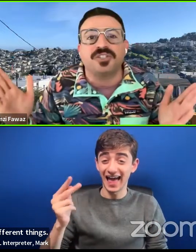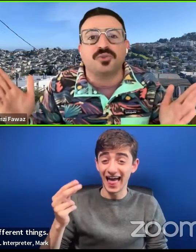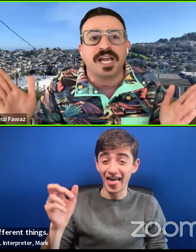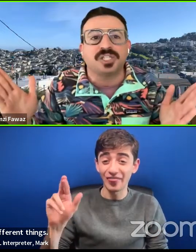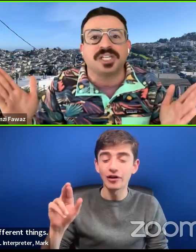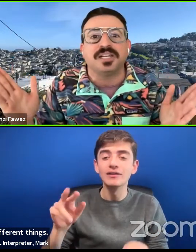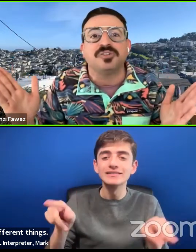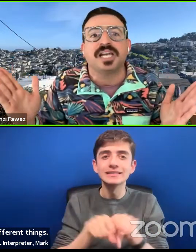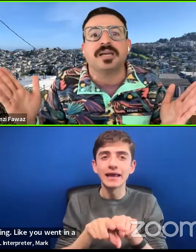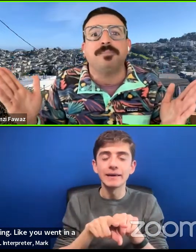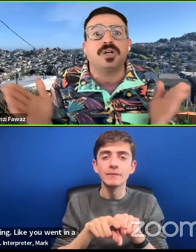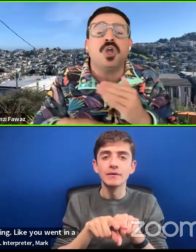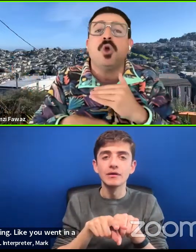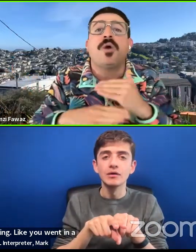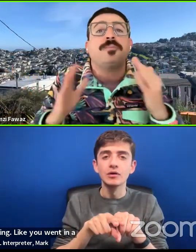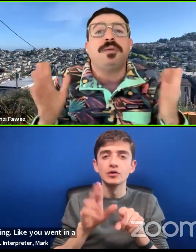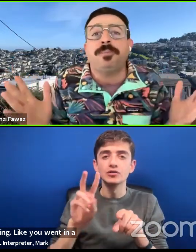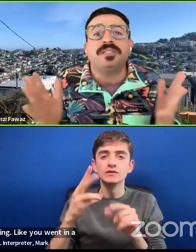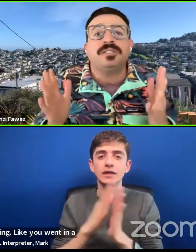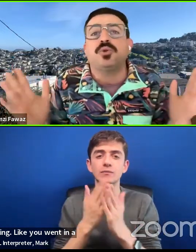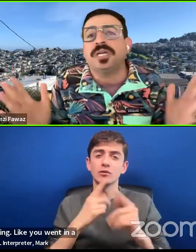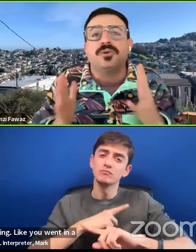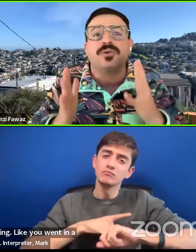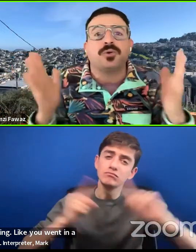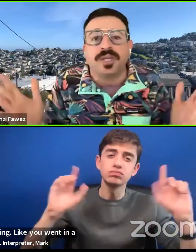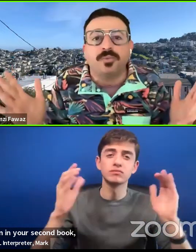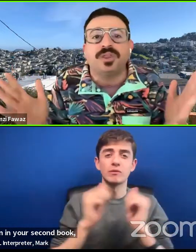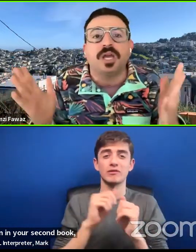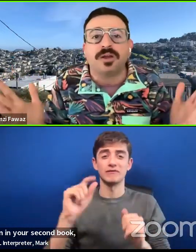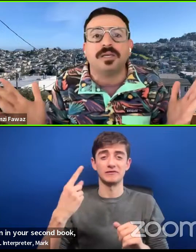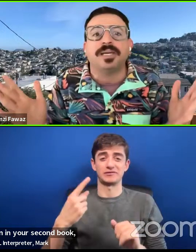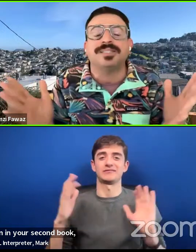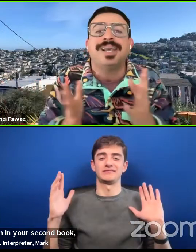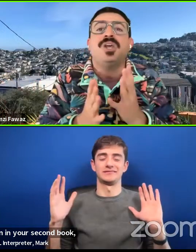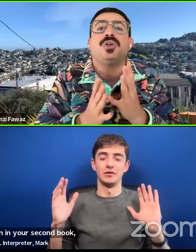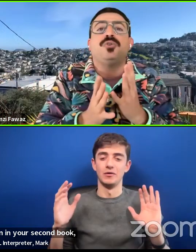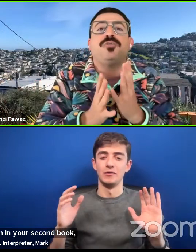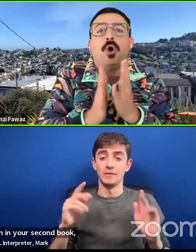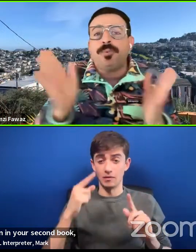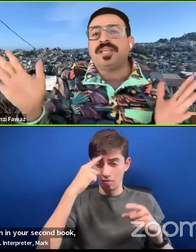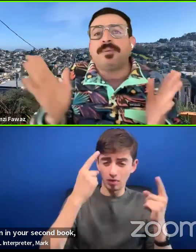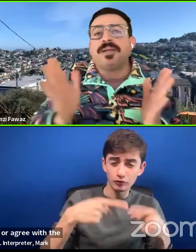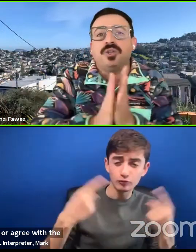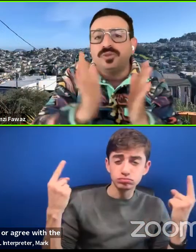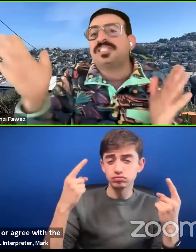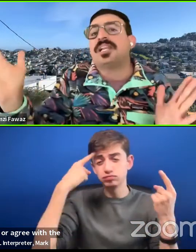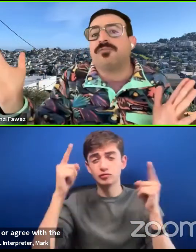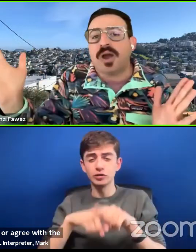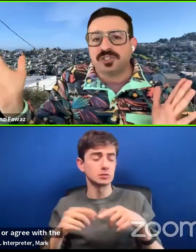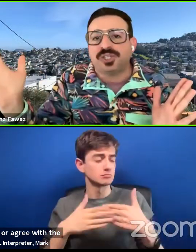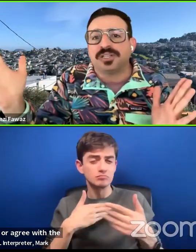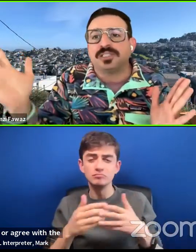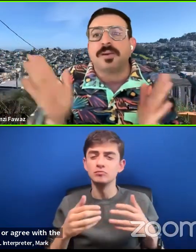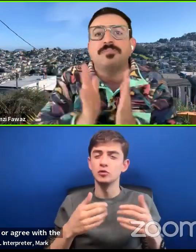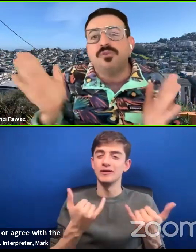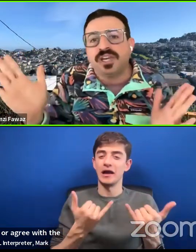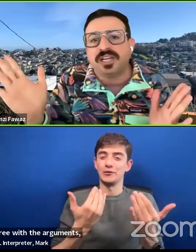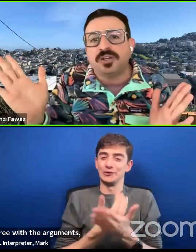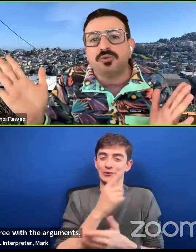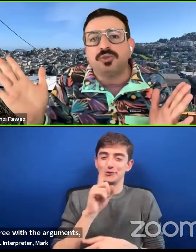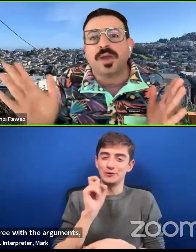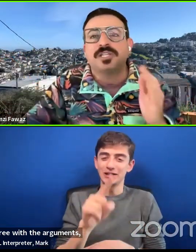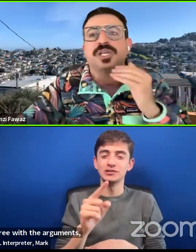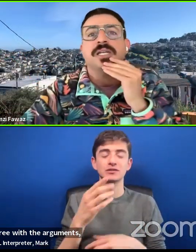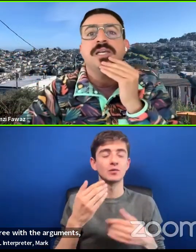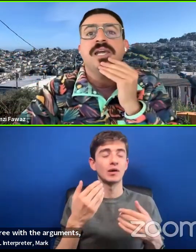completely different direction in your second book. Whether people disagree or agree with the arguments, you've opened up a new set of questions by